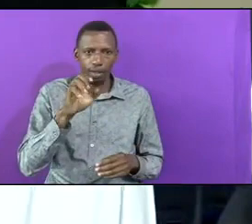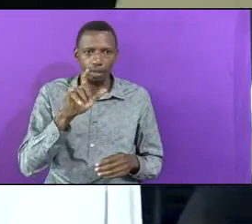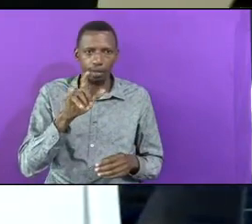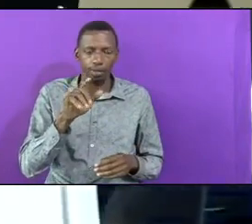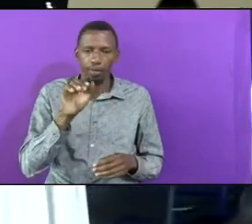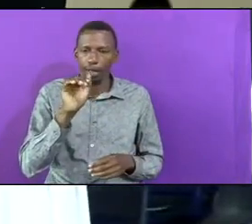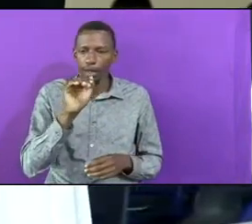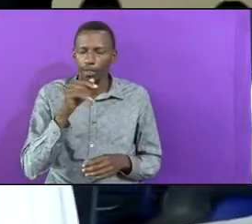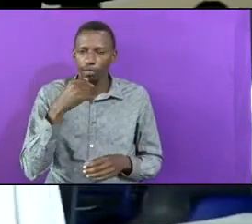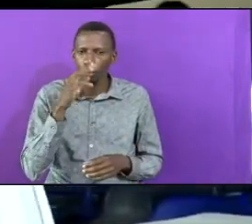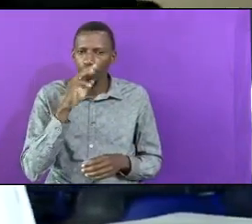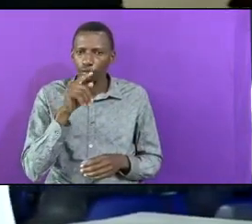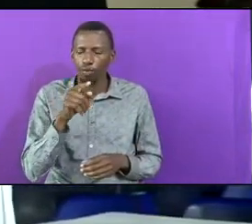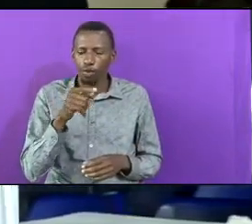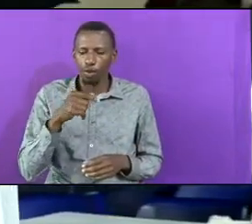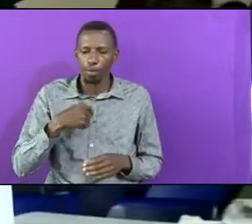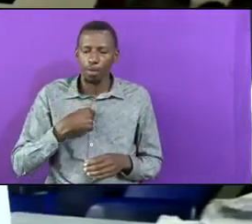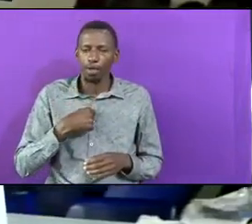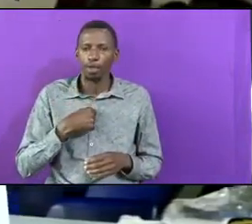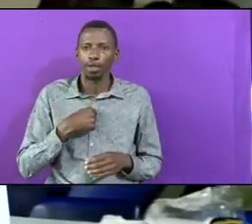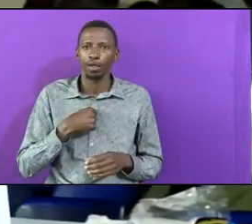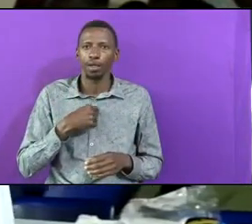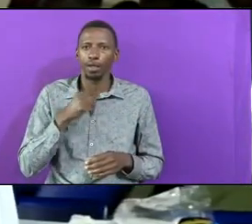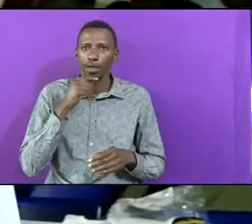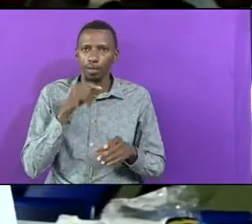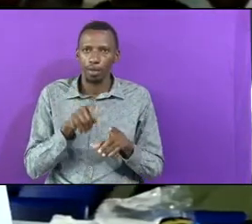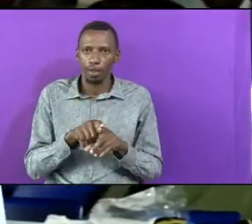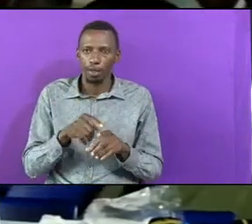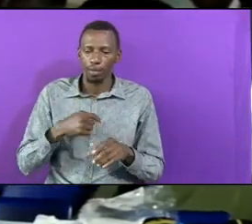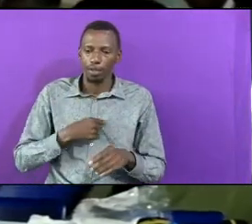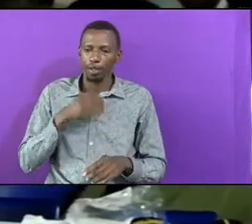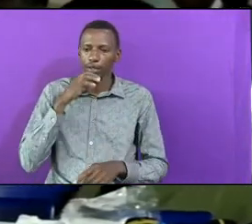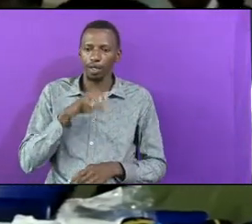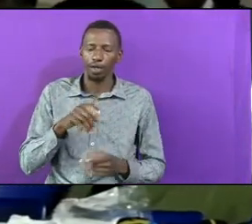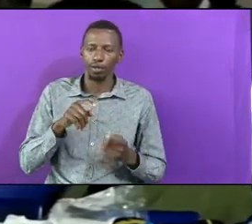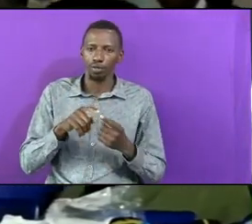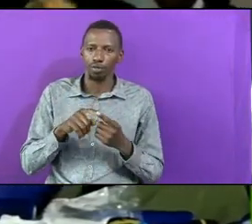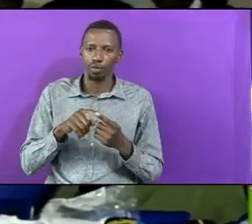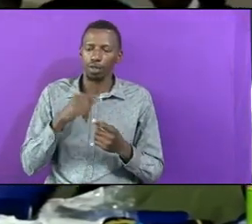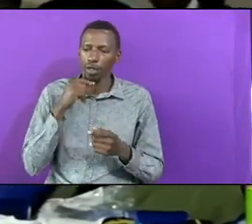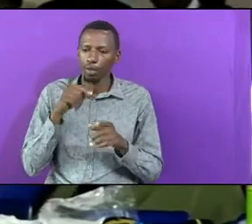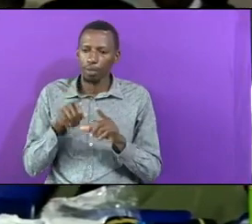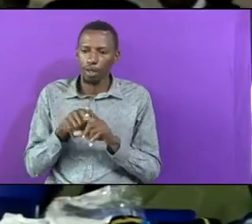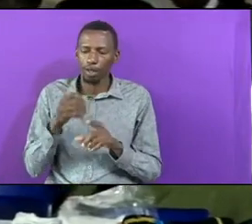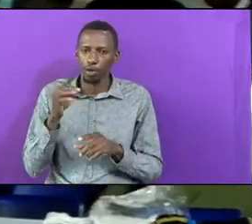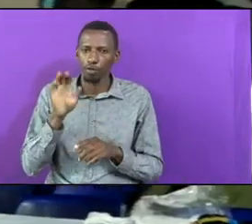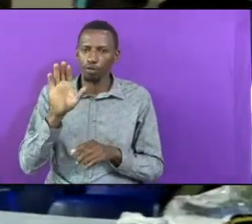Brother I Am The Son To The Brother Of Your Father